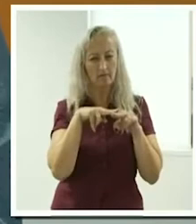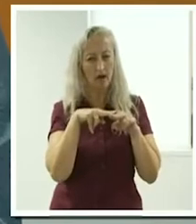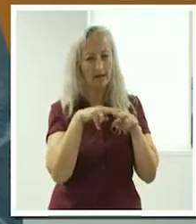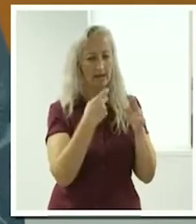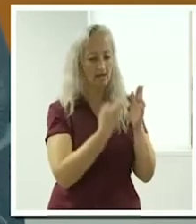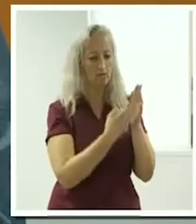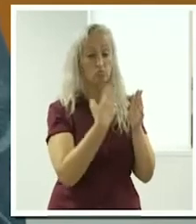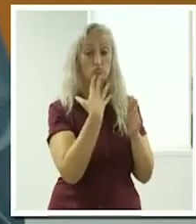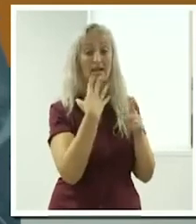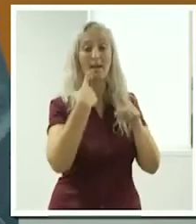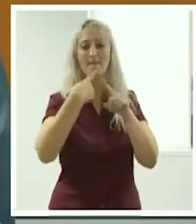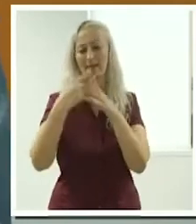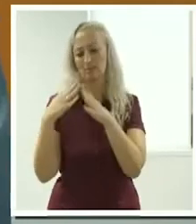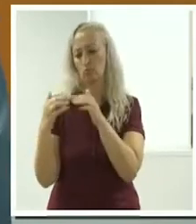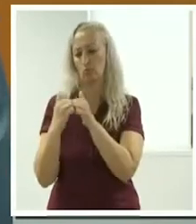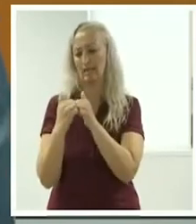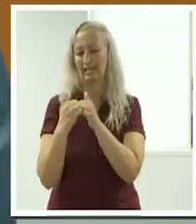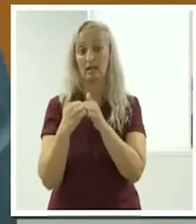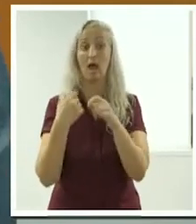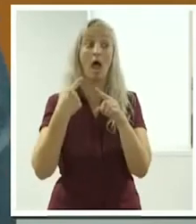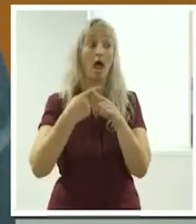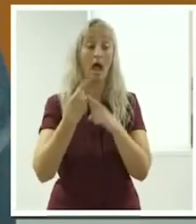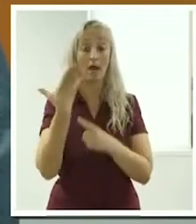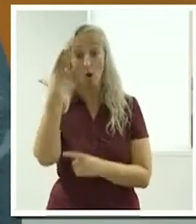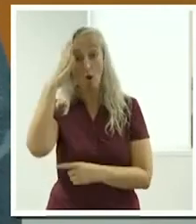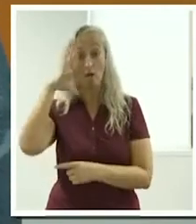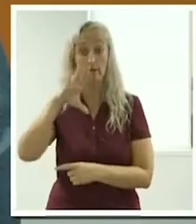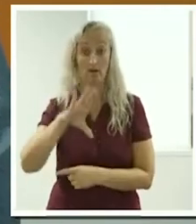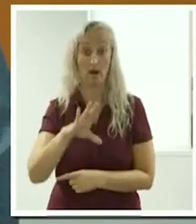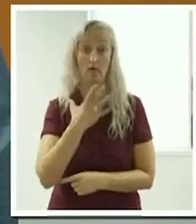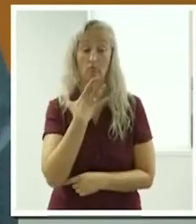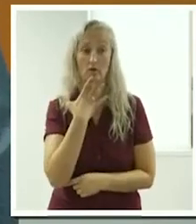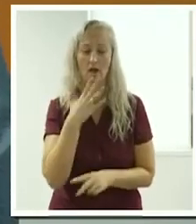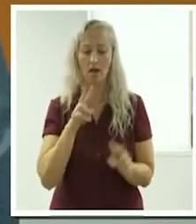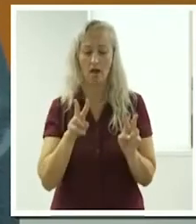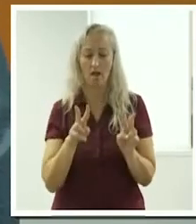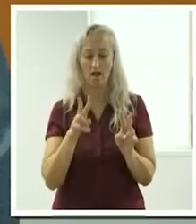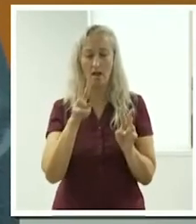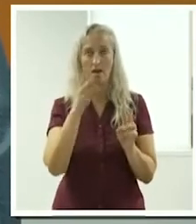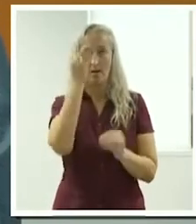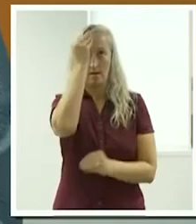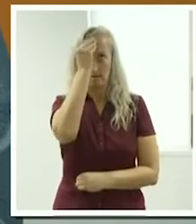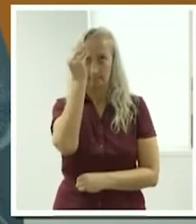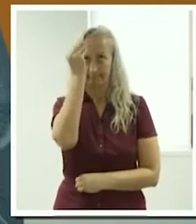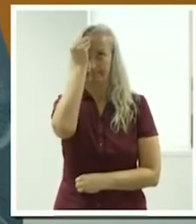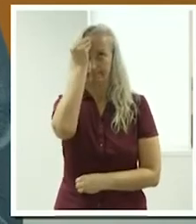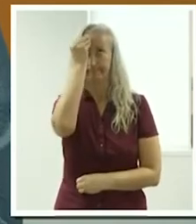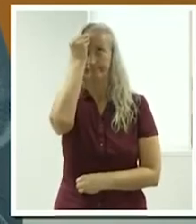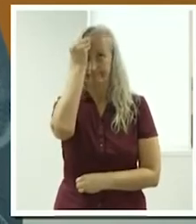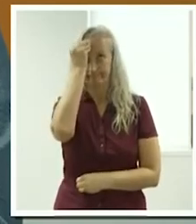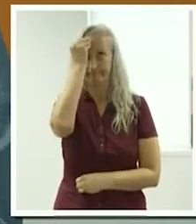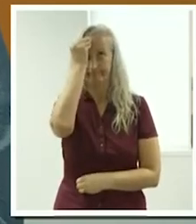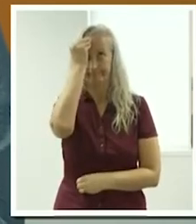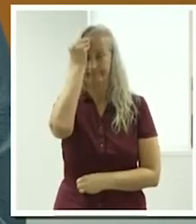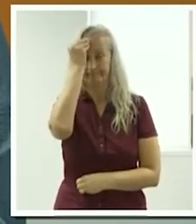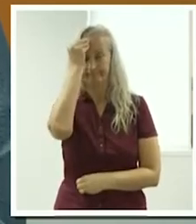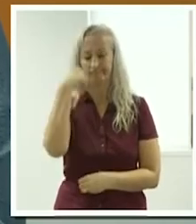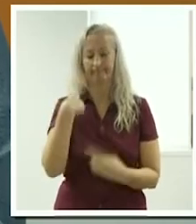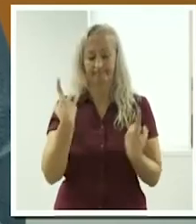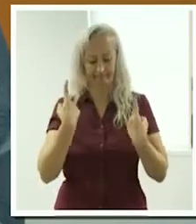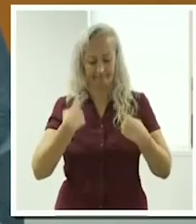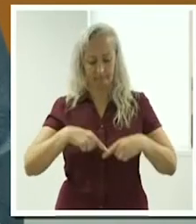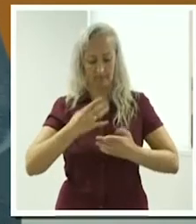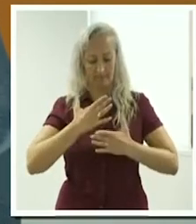and overnight rates as well. So, and then I was able to work out